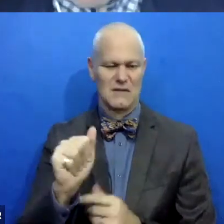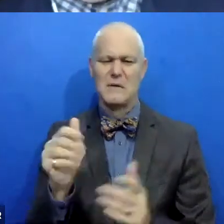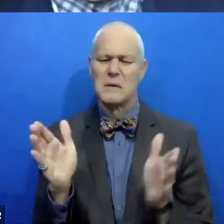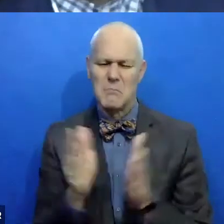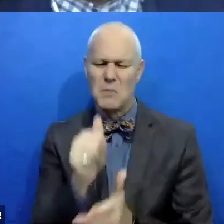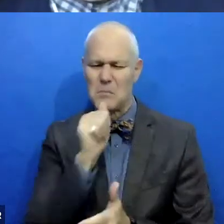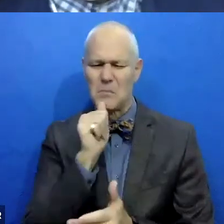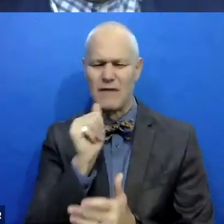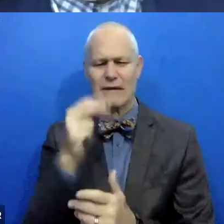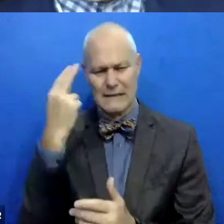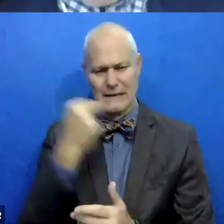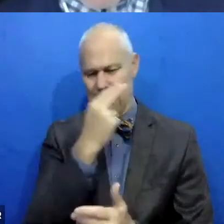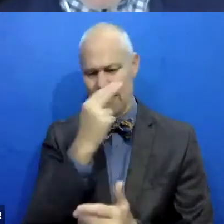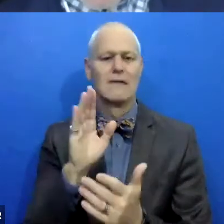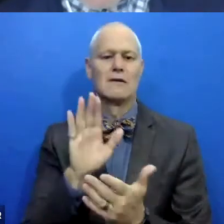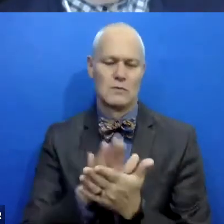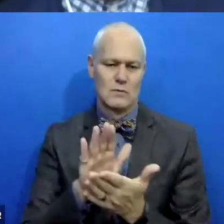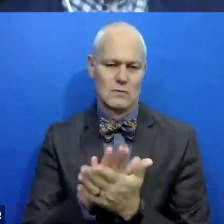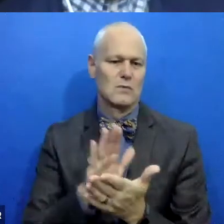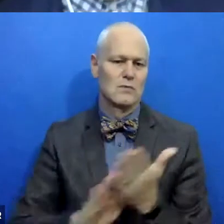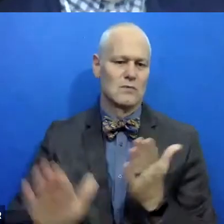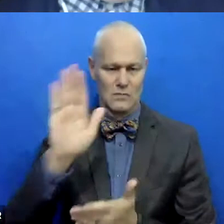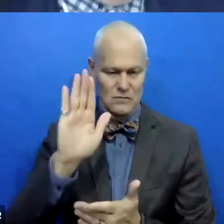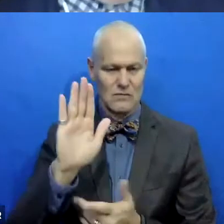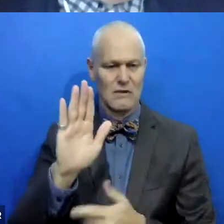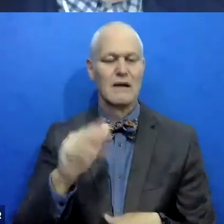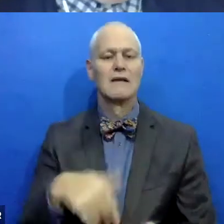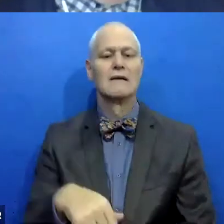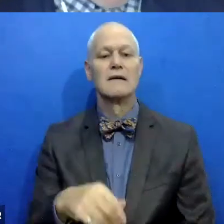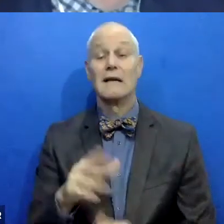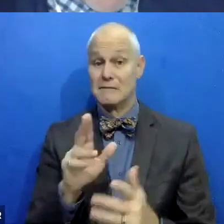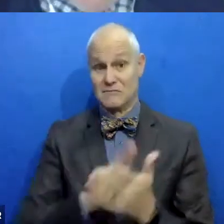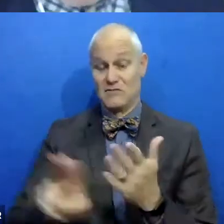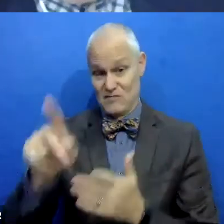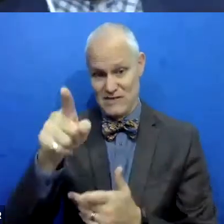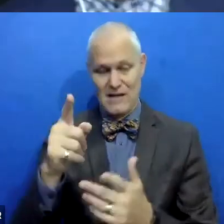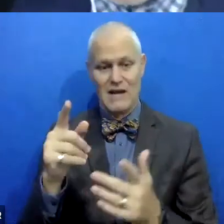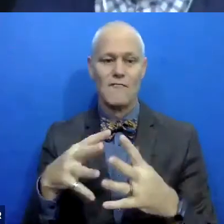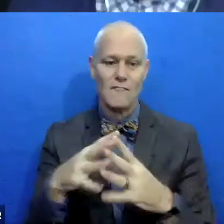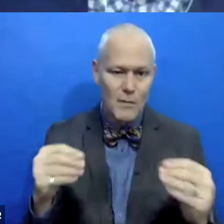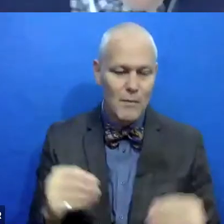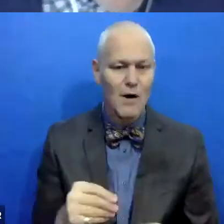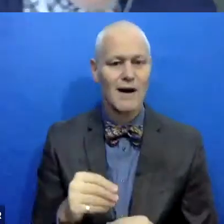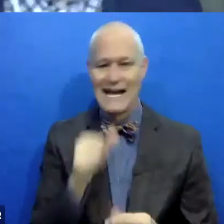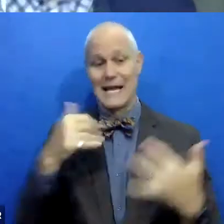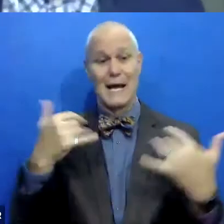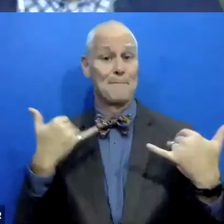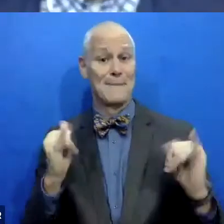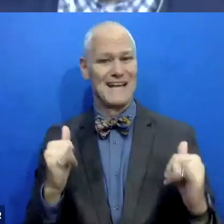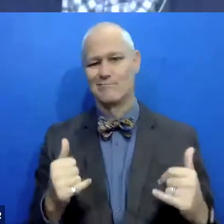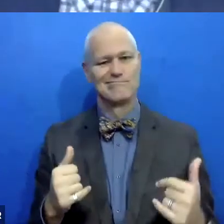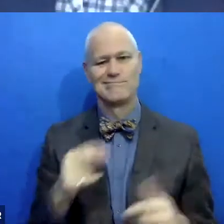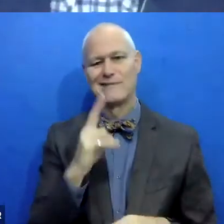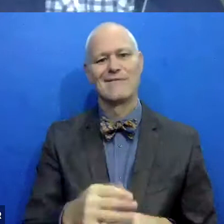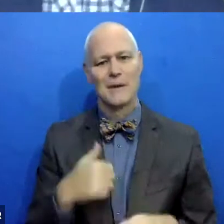I attended the University of Minnesota Duluth. I was on the football team for a couple of years there. And I never say I played football because I didn't play. I